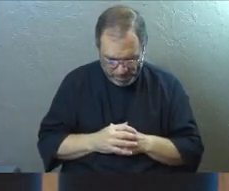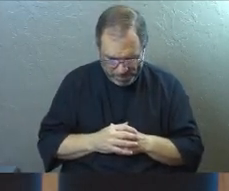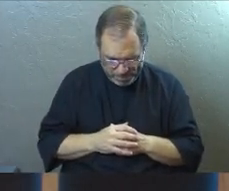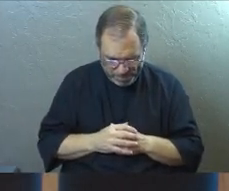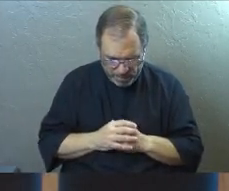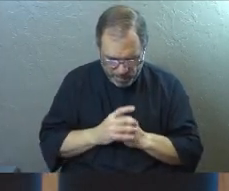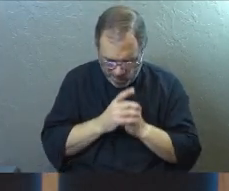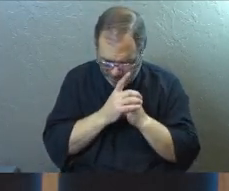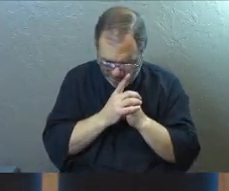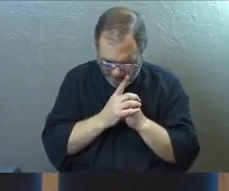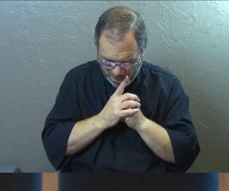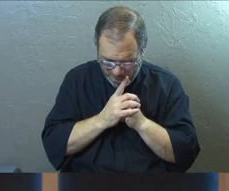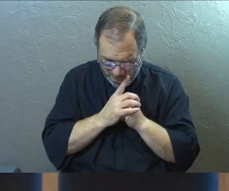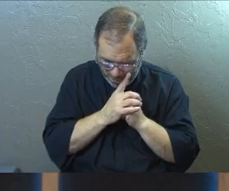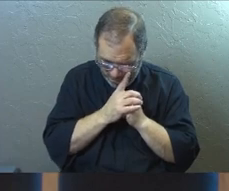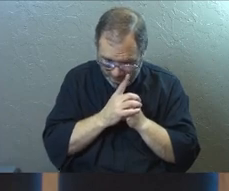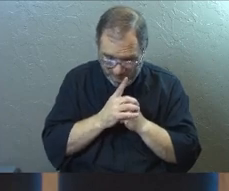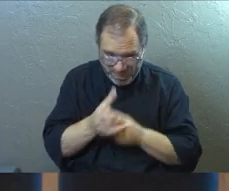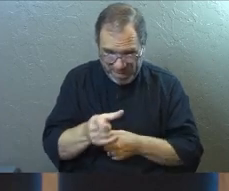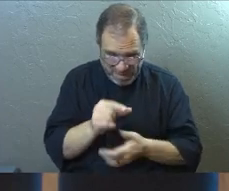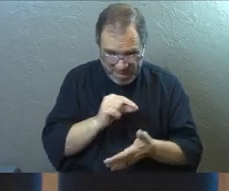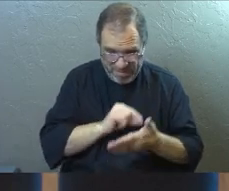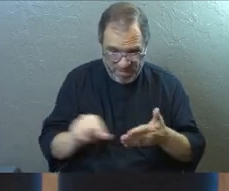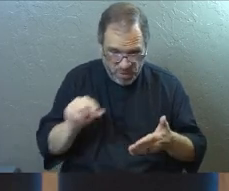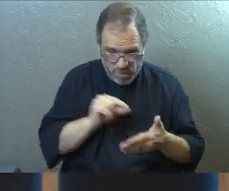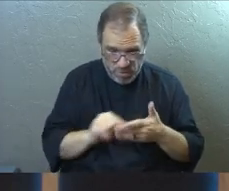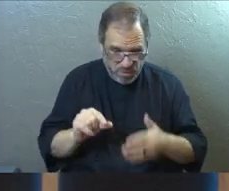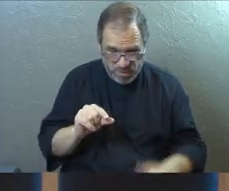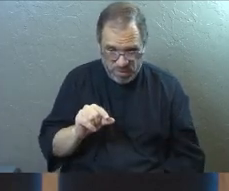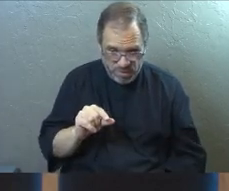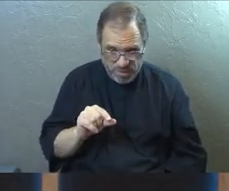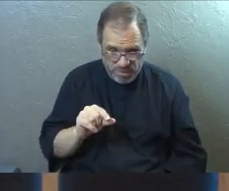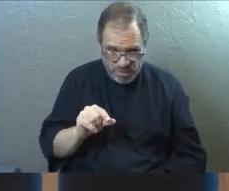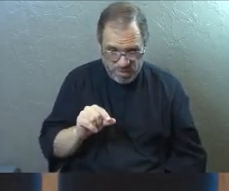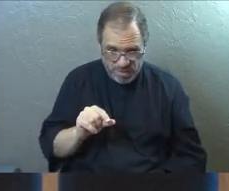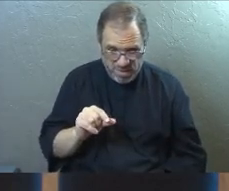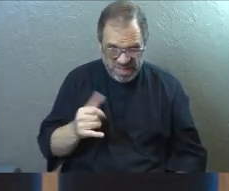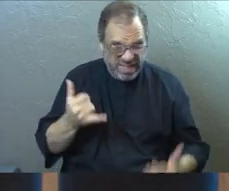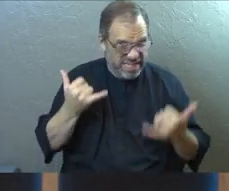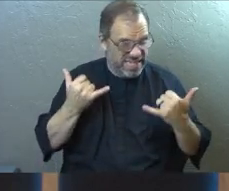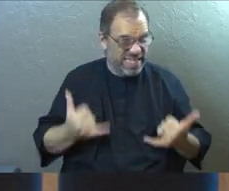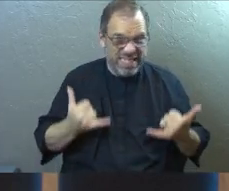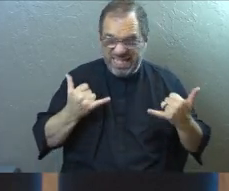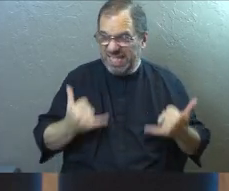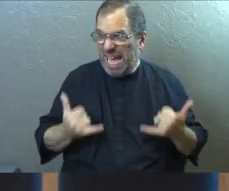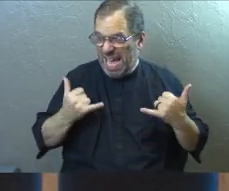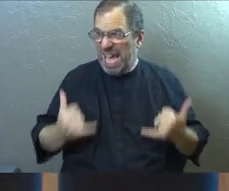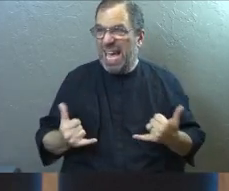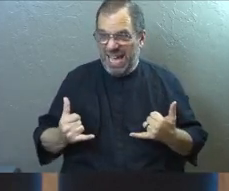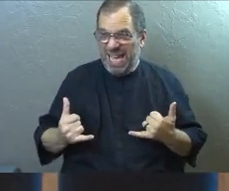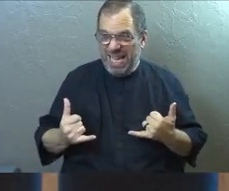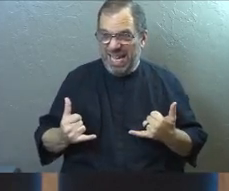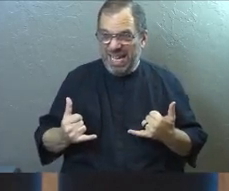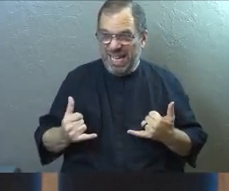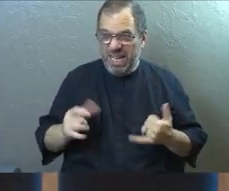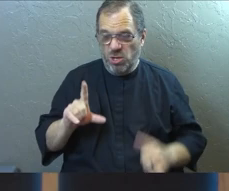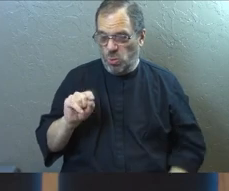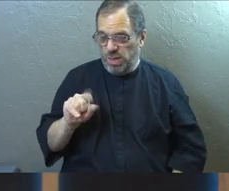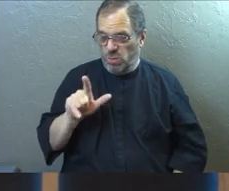I think this passage of scripture in modern days, modern Christians,